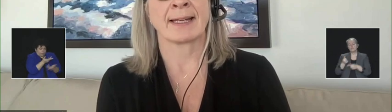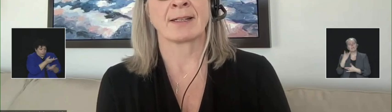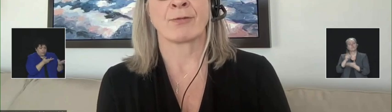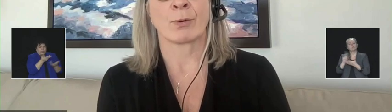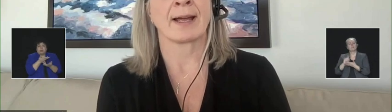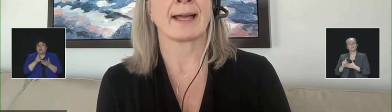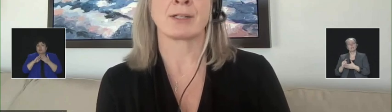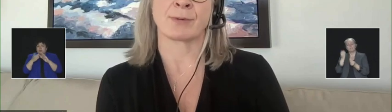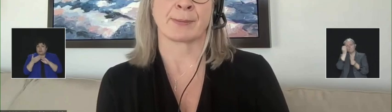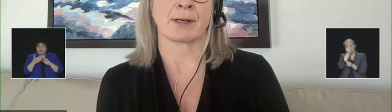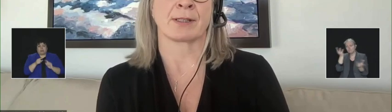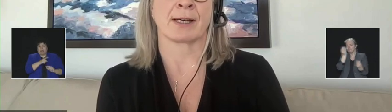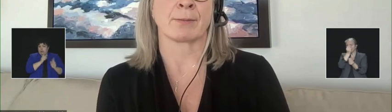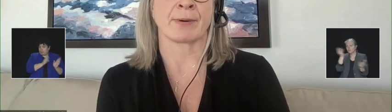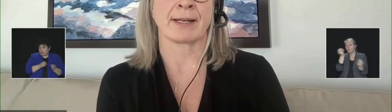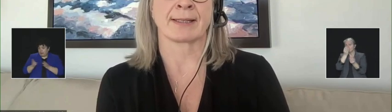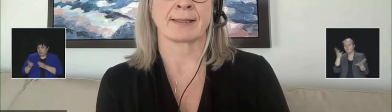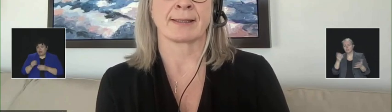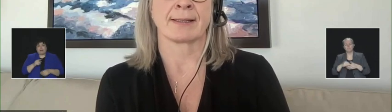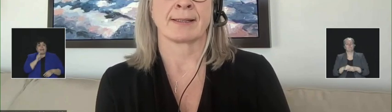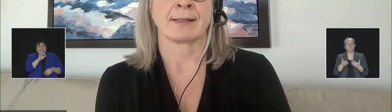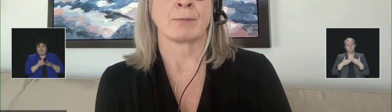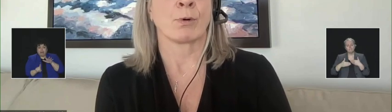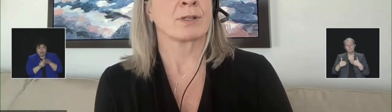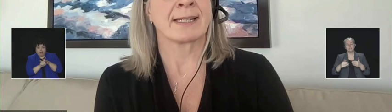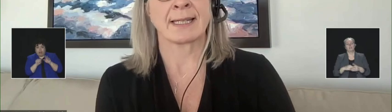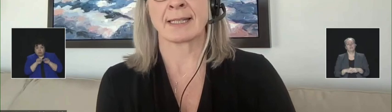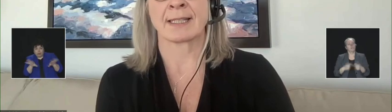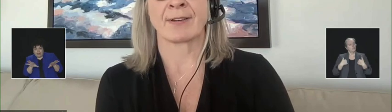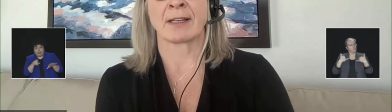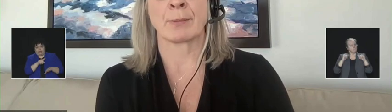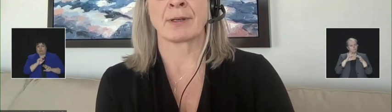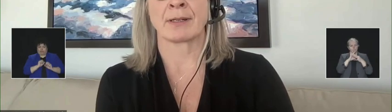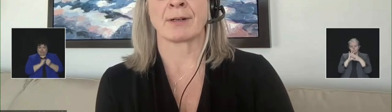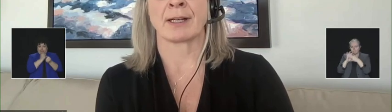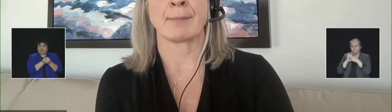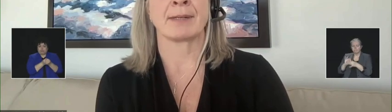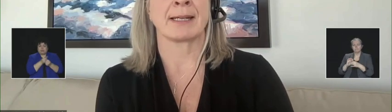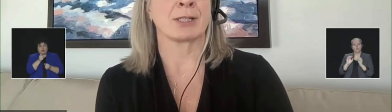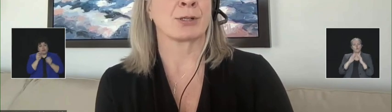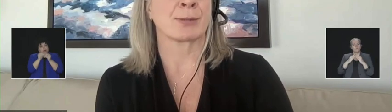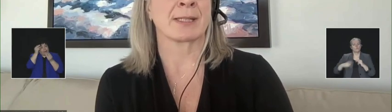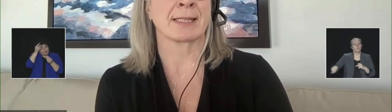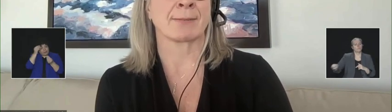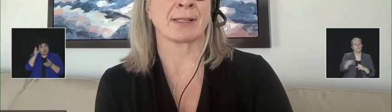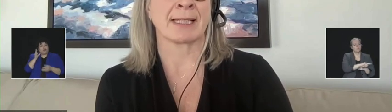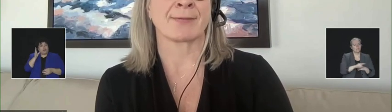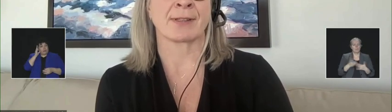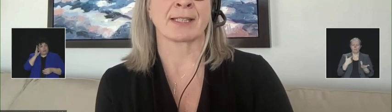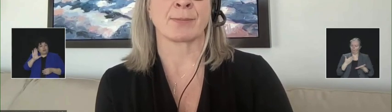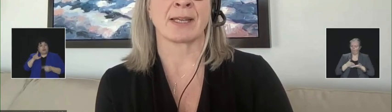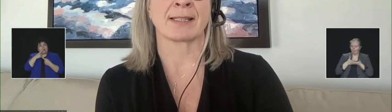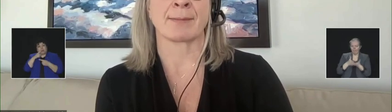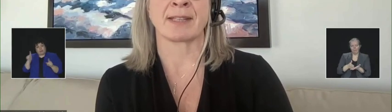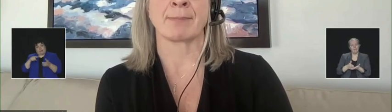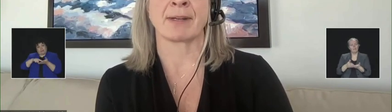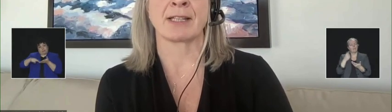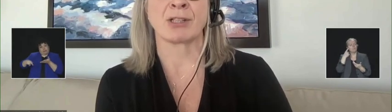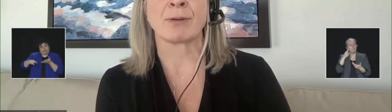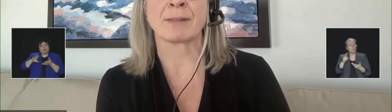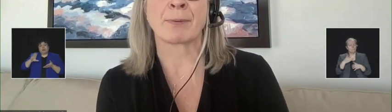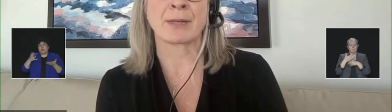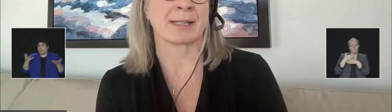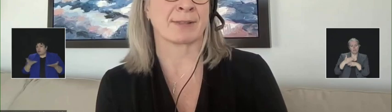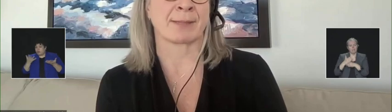for and respond to outbreaks. More detail is available in our accompanying news release for this week's update,